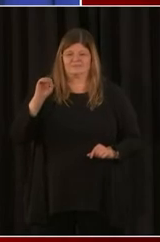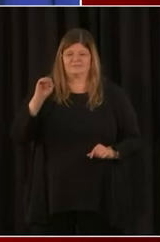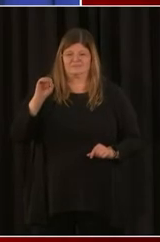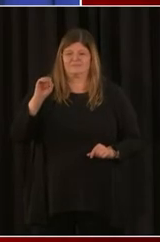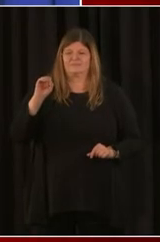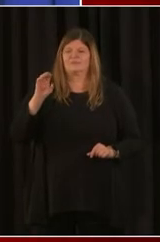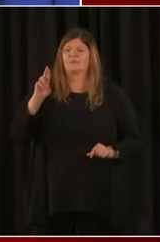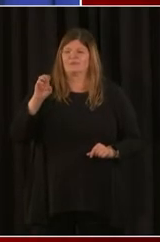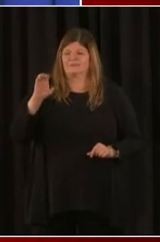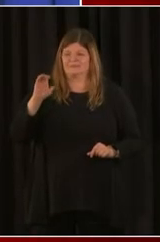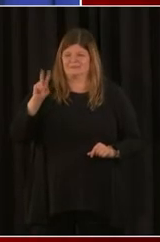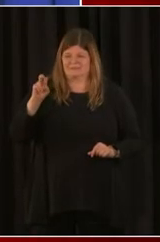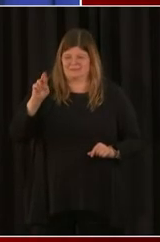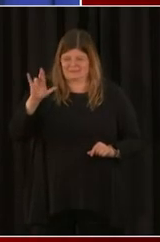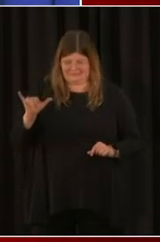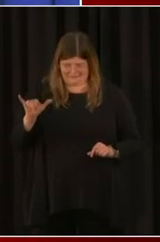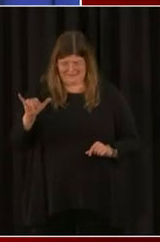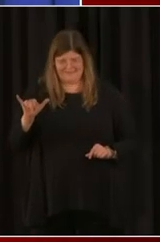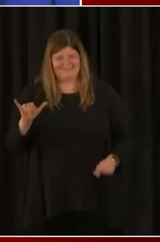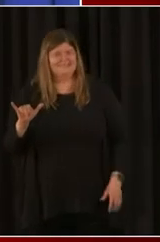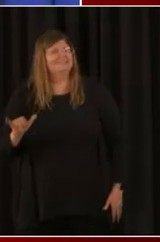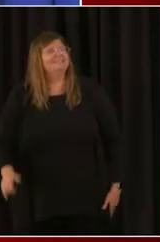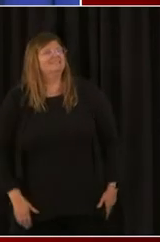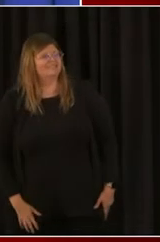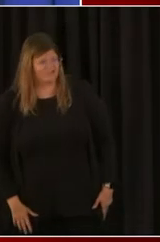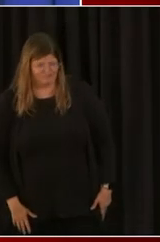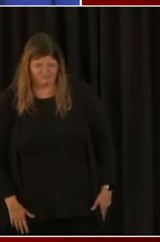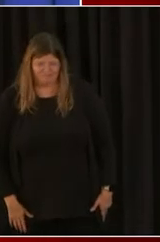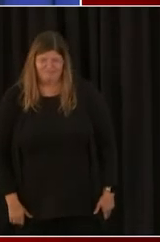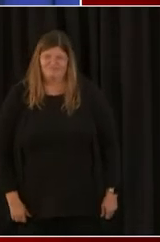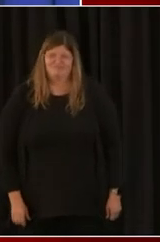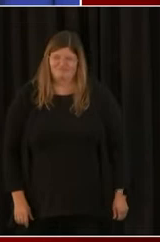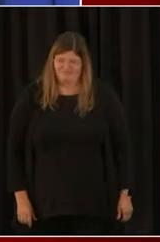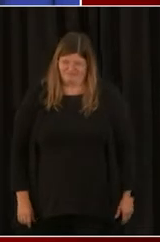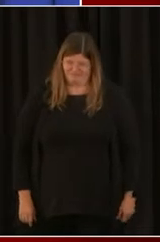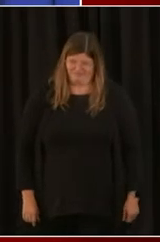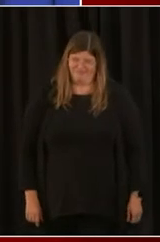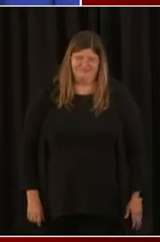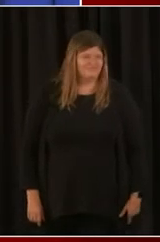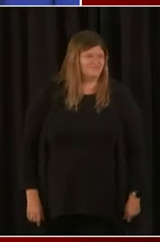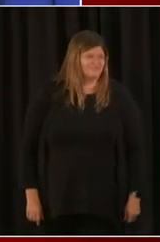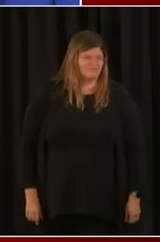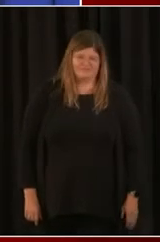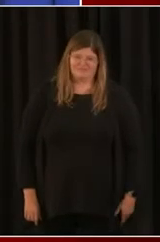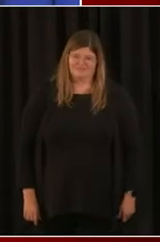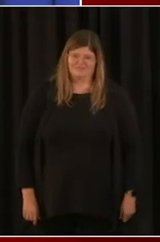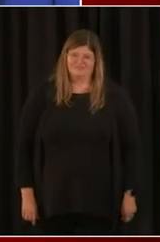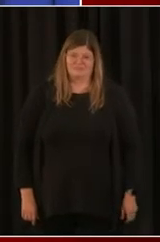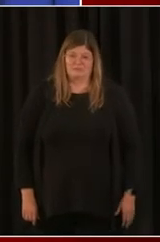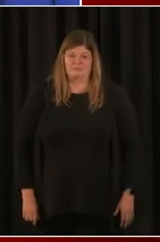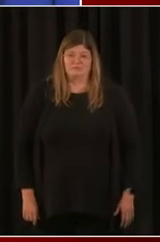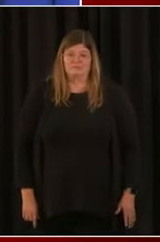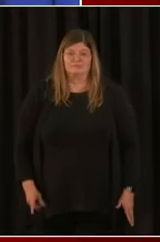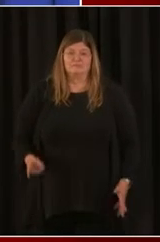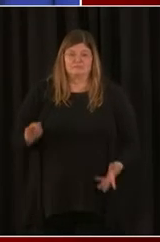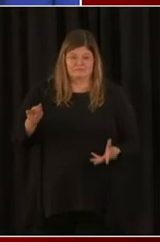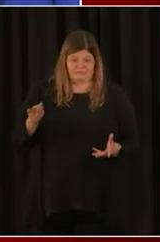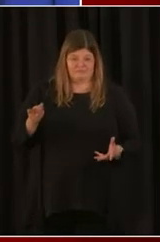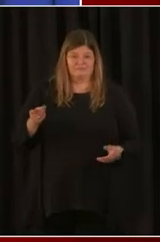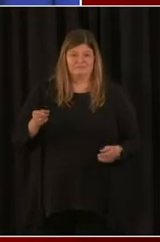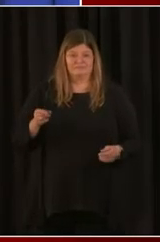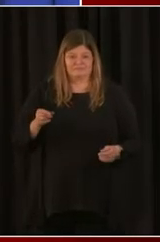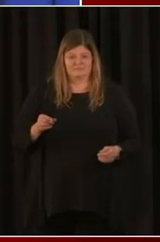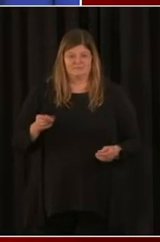information for the Save Our Stages Act and how that will be implemented? This is the